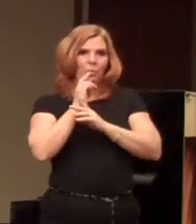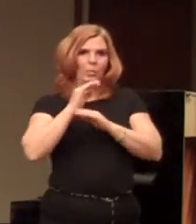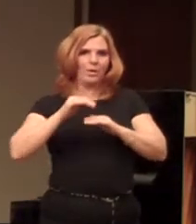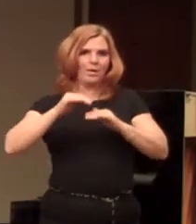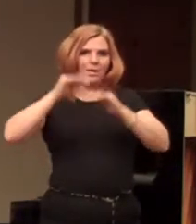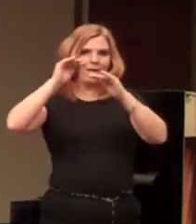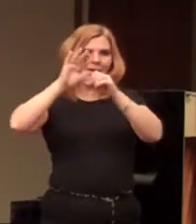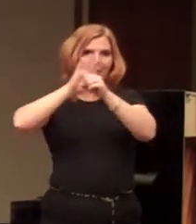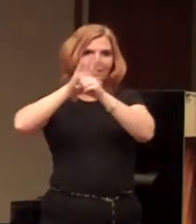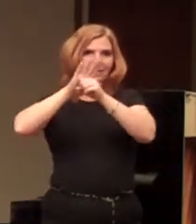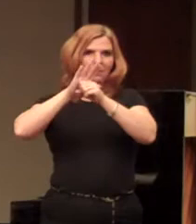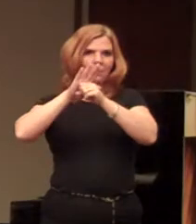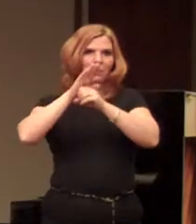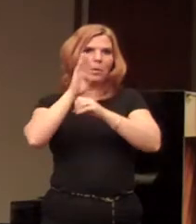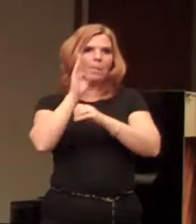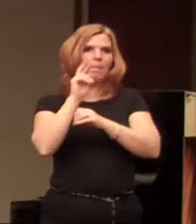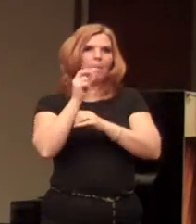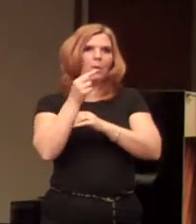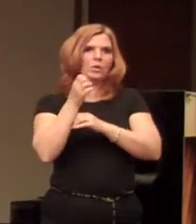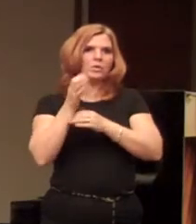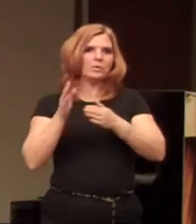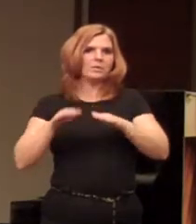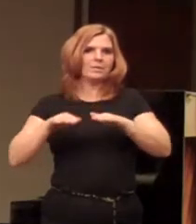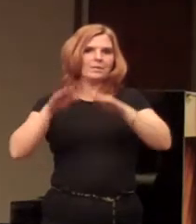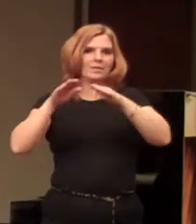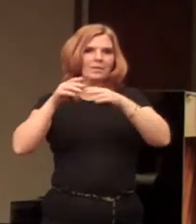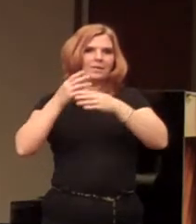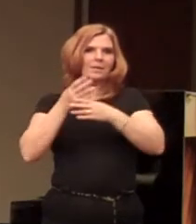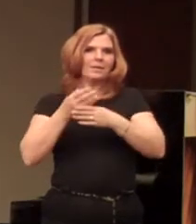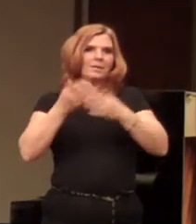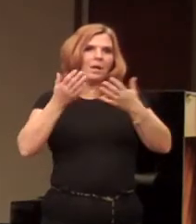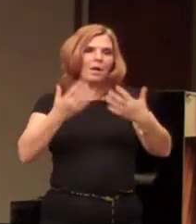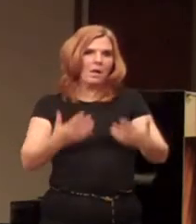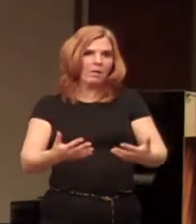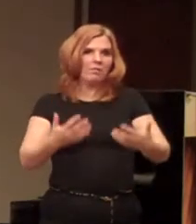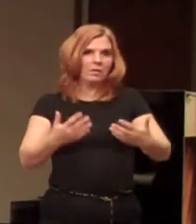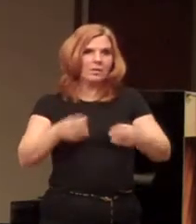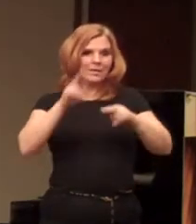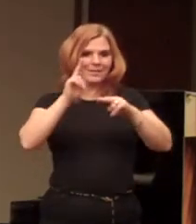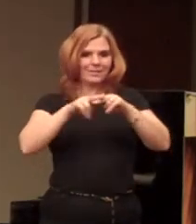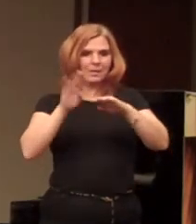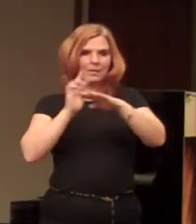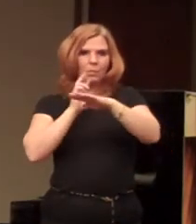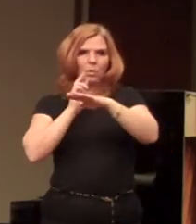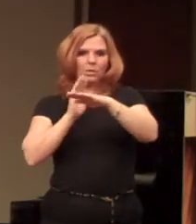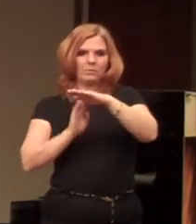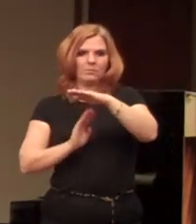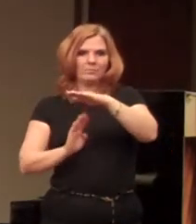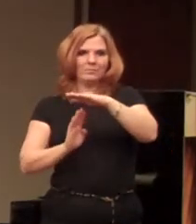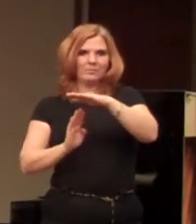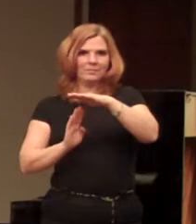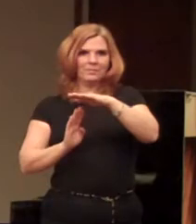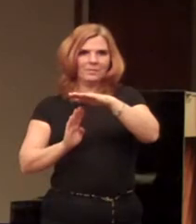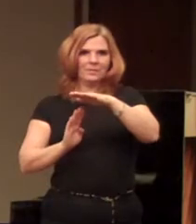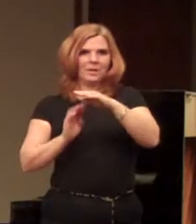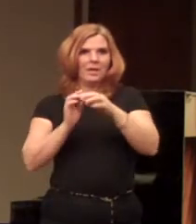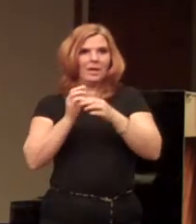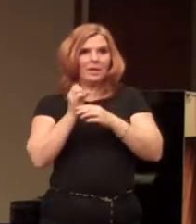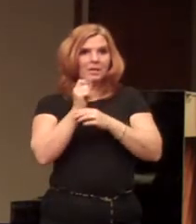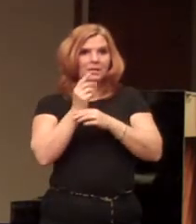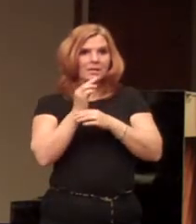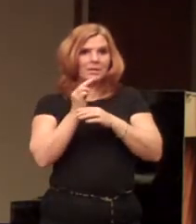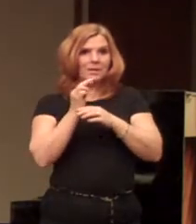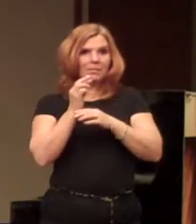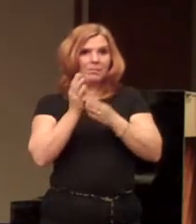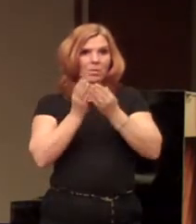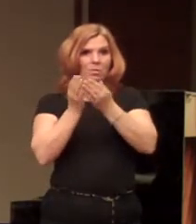enough to accommodate barges that are so heavy that they sit down in the water. Whereas the steamboat sat kind of on top of the water.